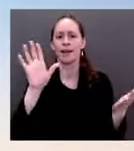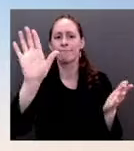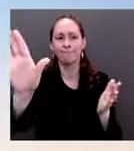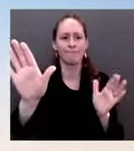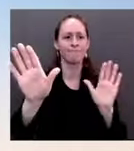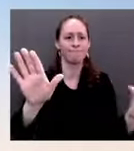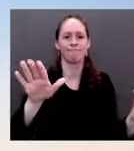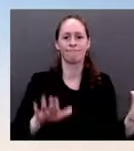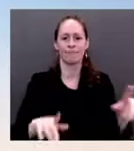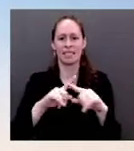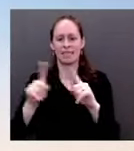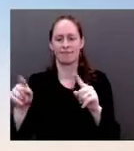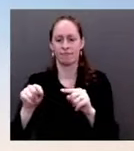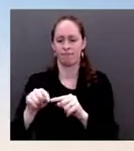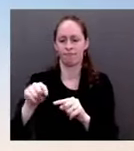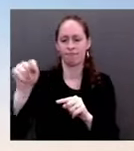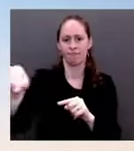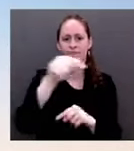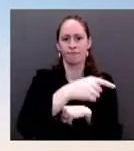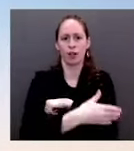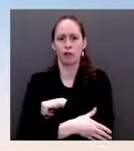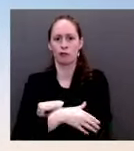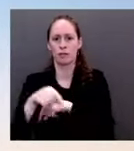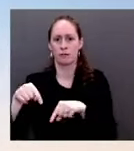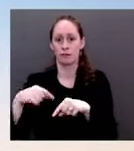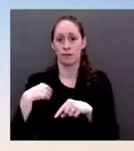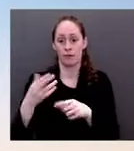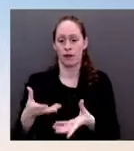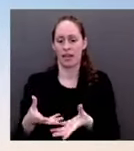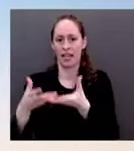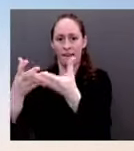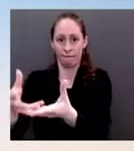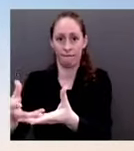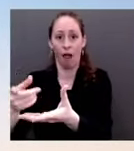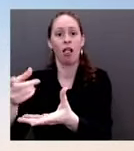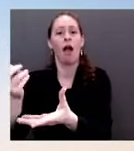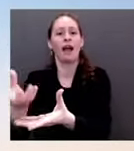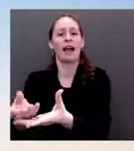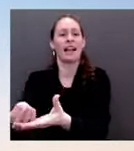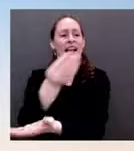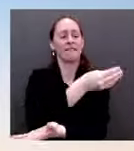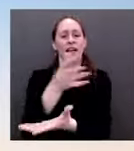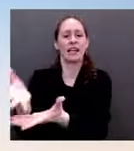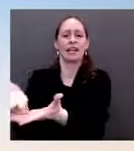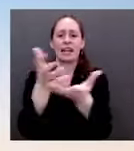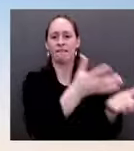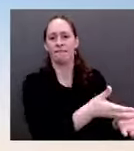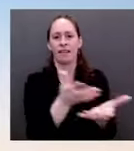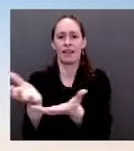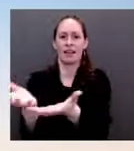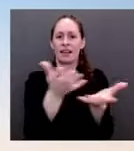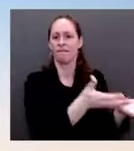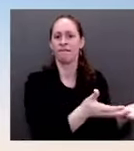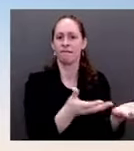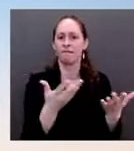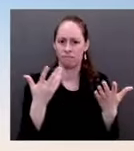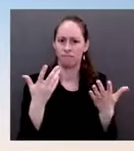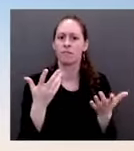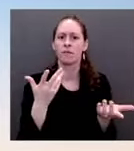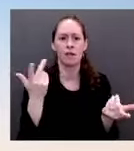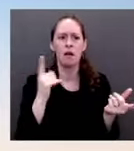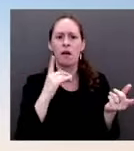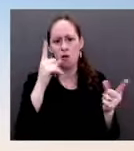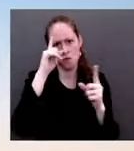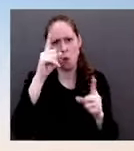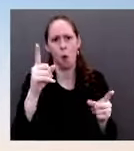for use by Ukraine. Specifically, the State Department has given the go-ahead for three NATO allies to rush anti-armor missiles and other U.S.-made weapons